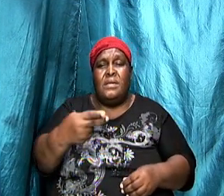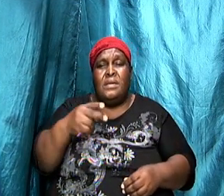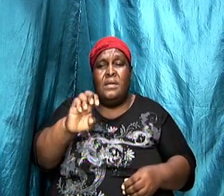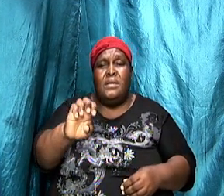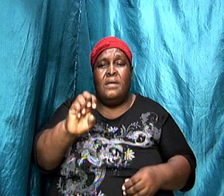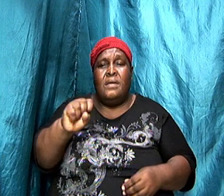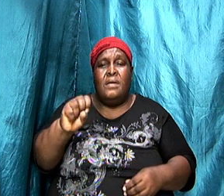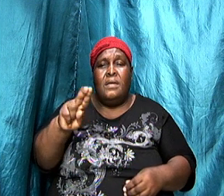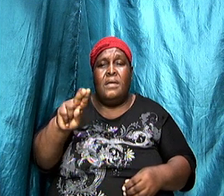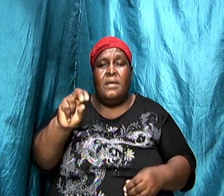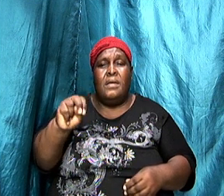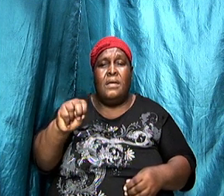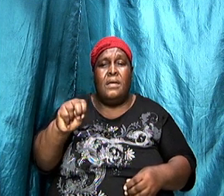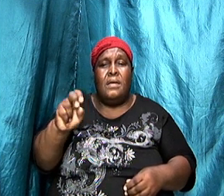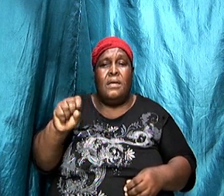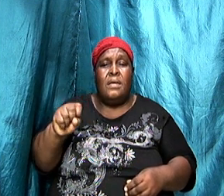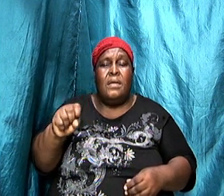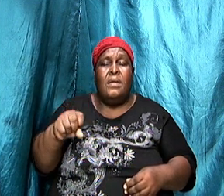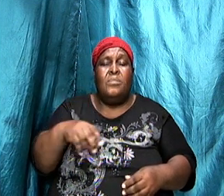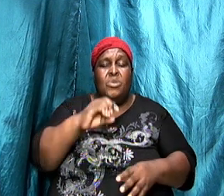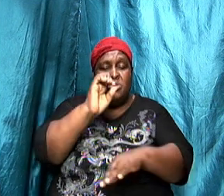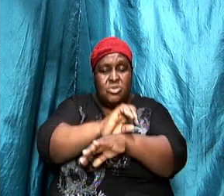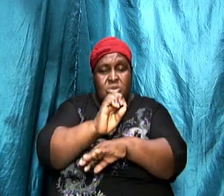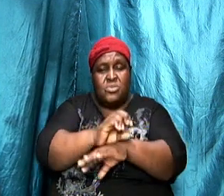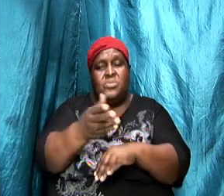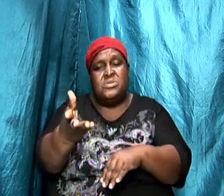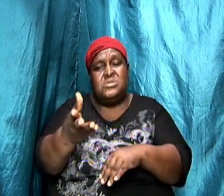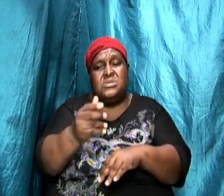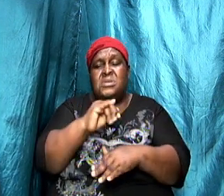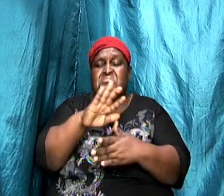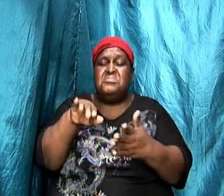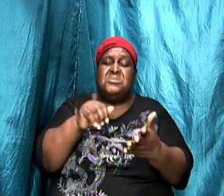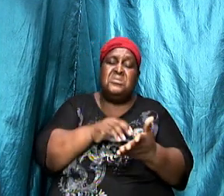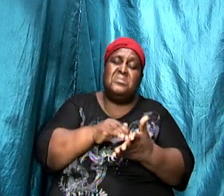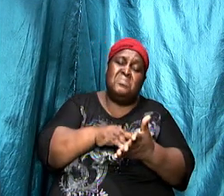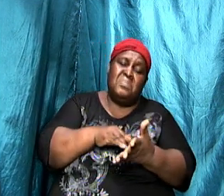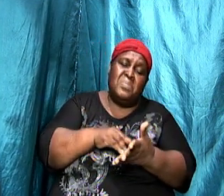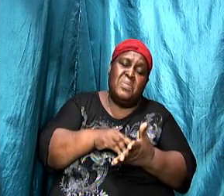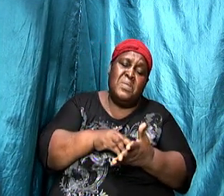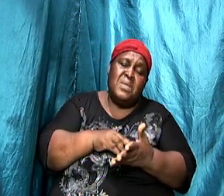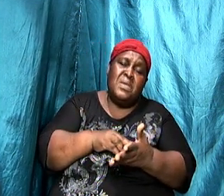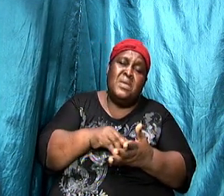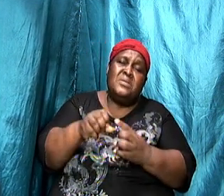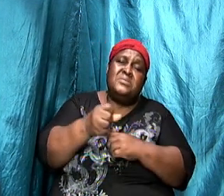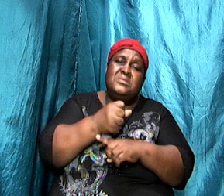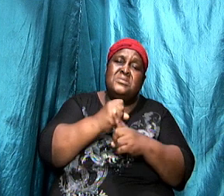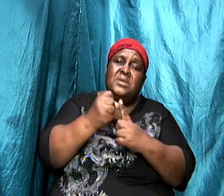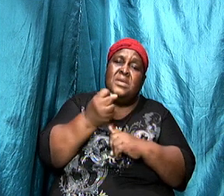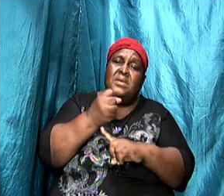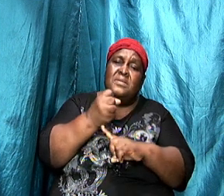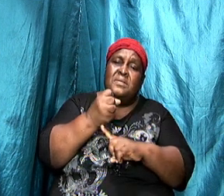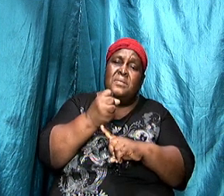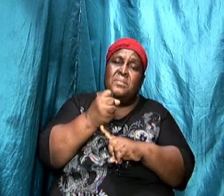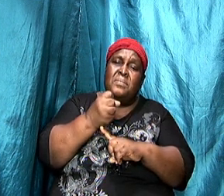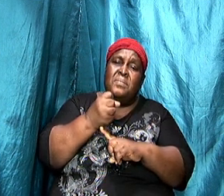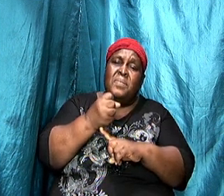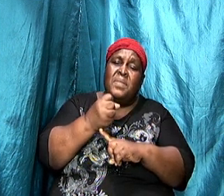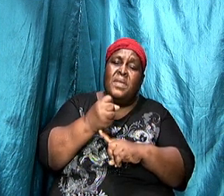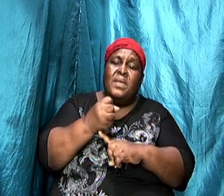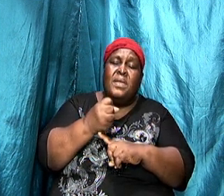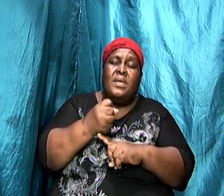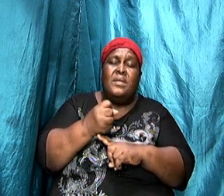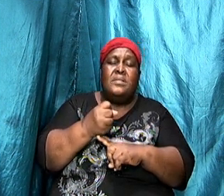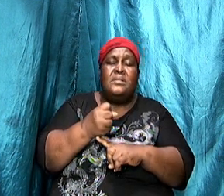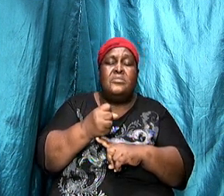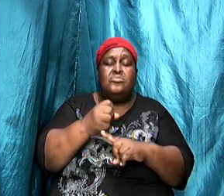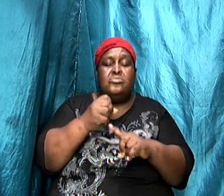and in the midst of that condition in the midst of that society the church